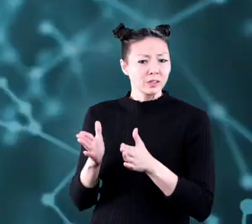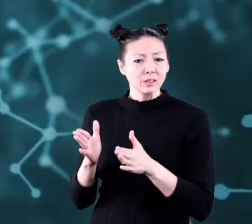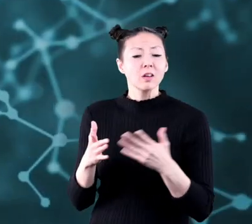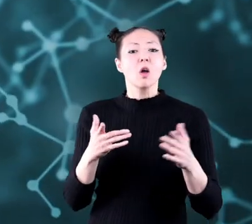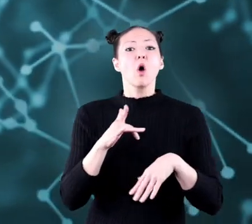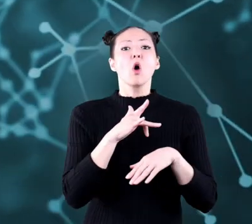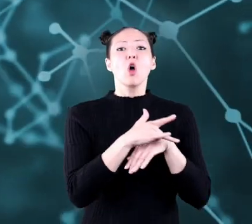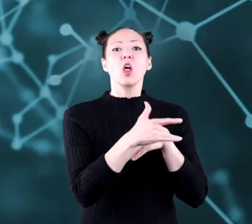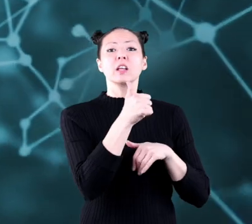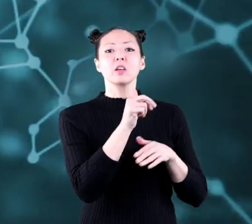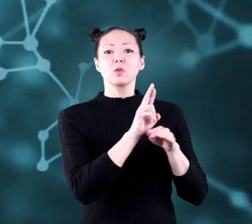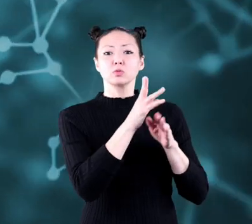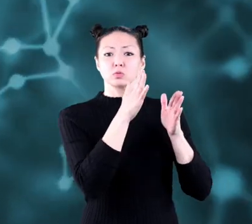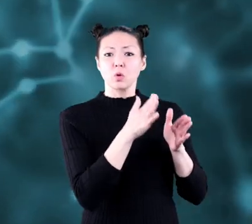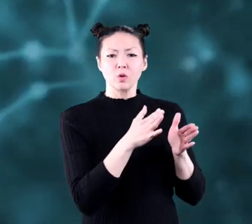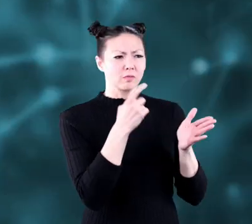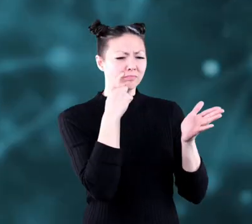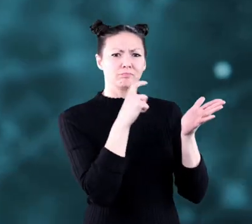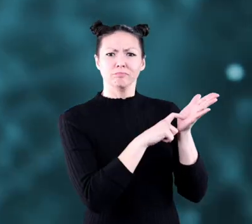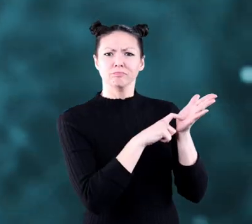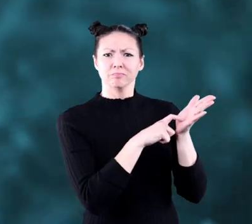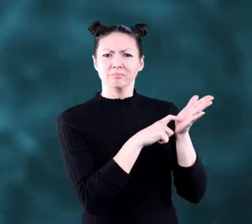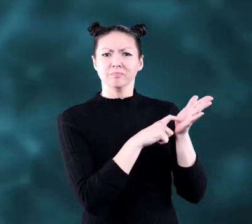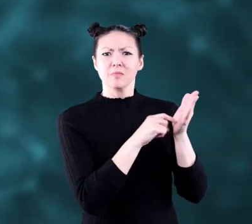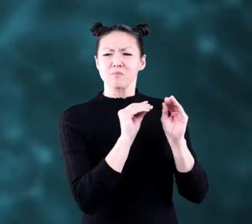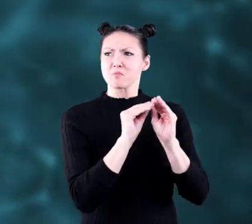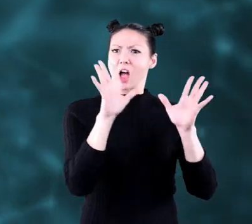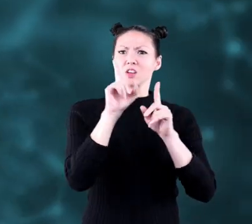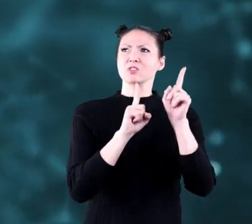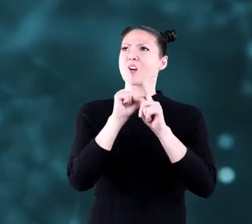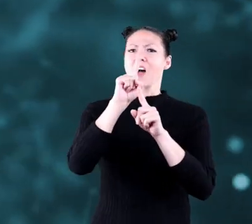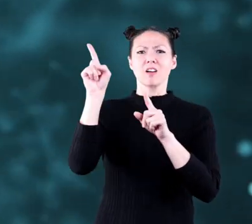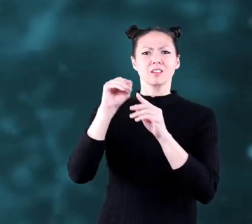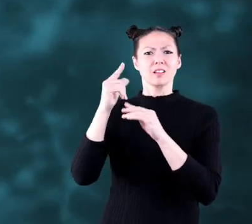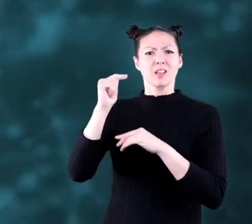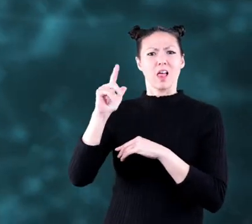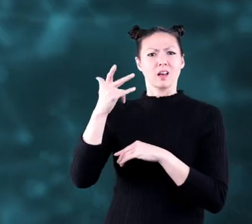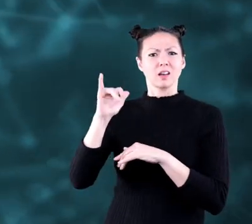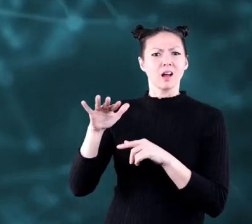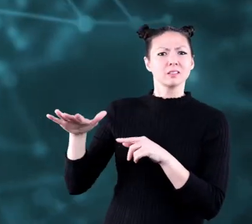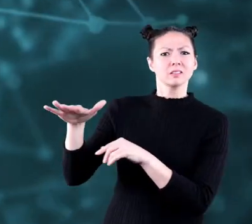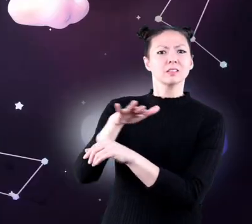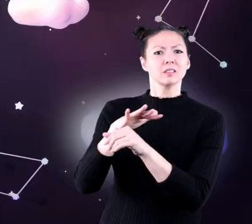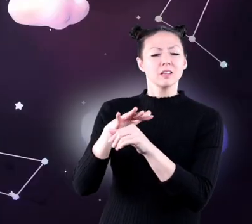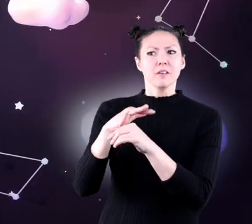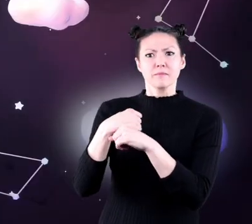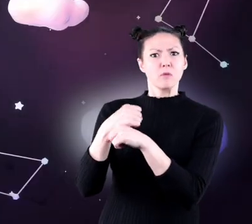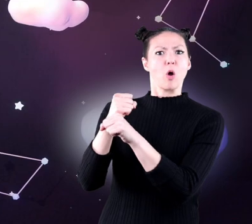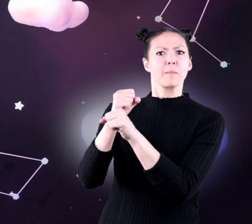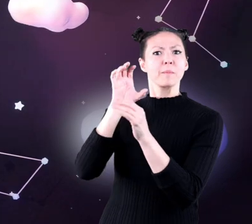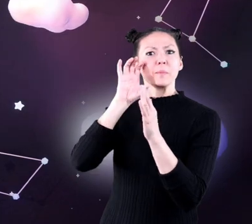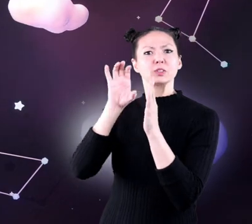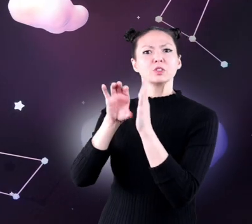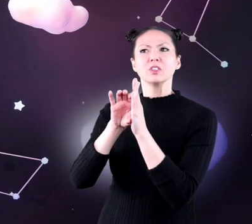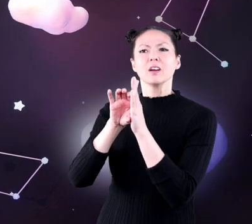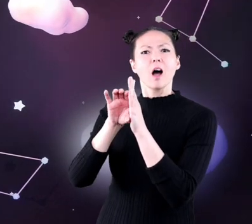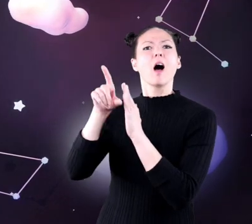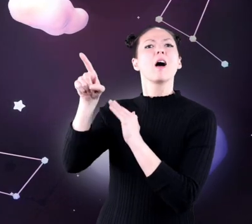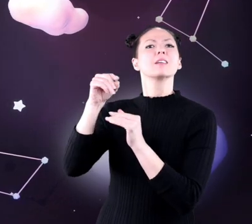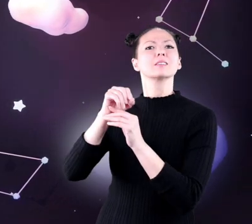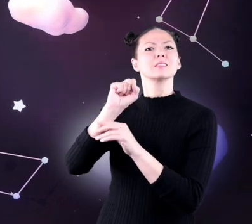The earliest astronomers noticed that many of the brightest stars in our galaxy formed pictures in the sky.